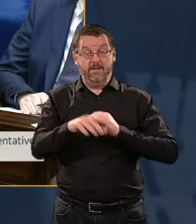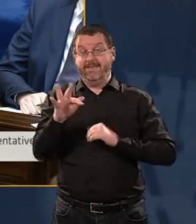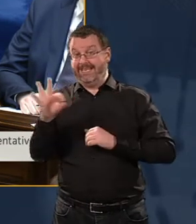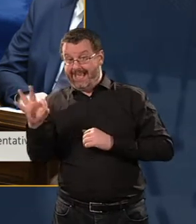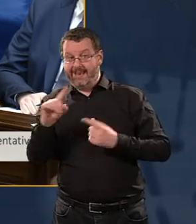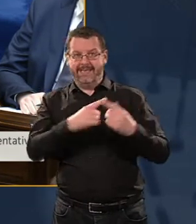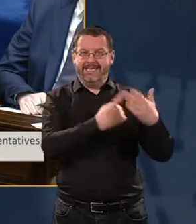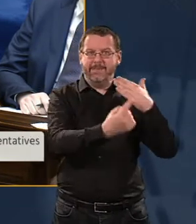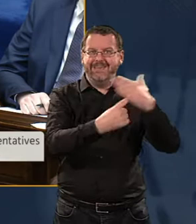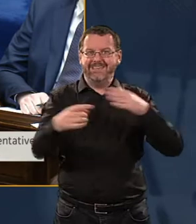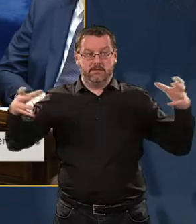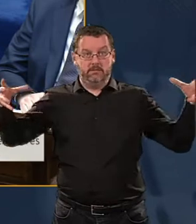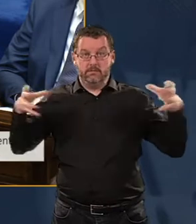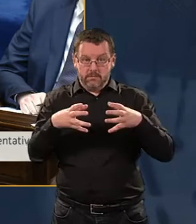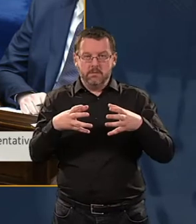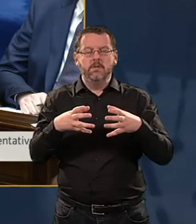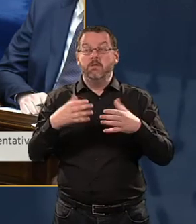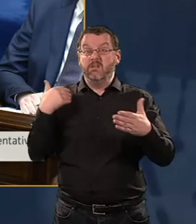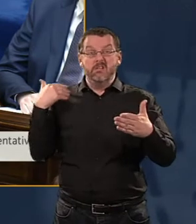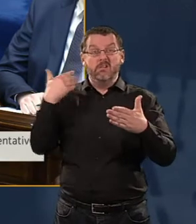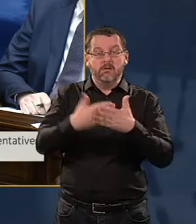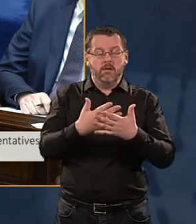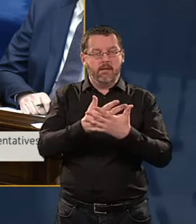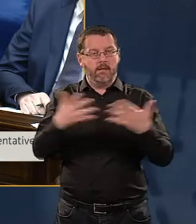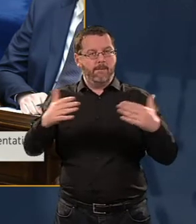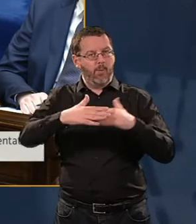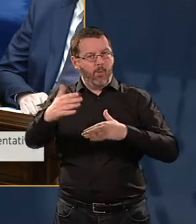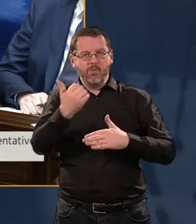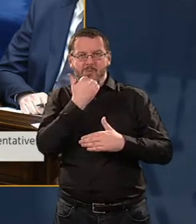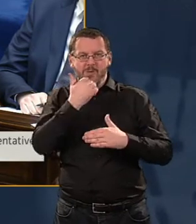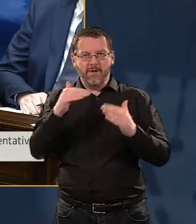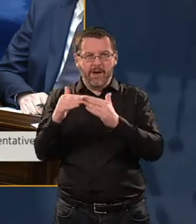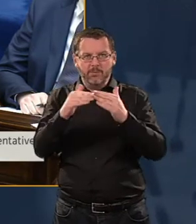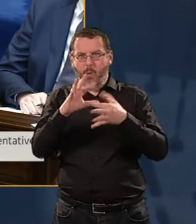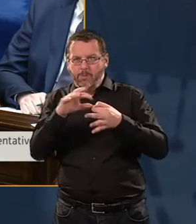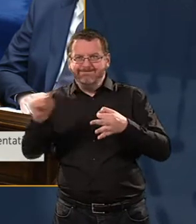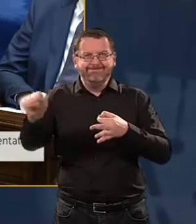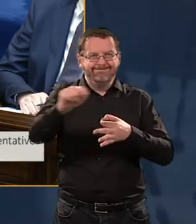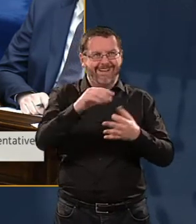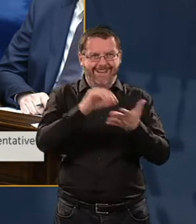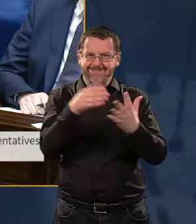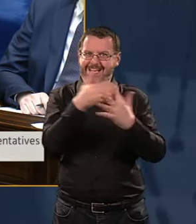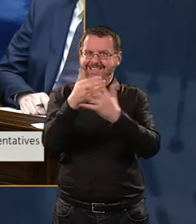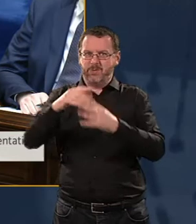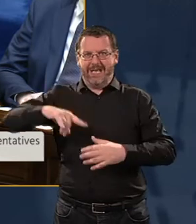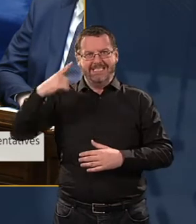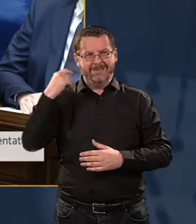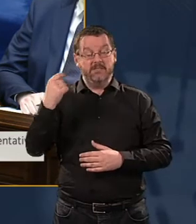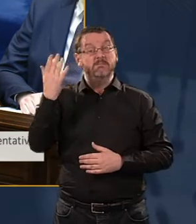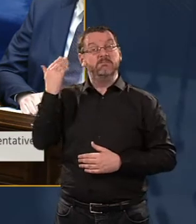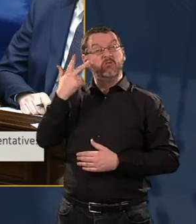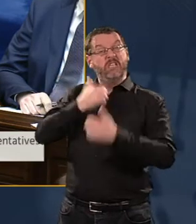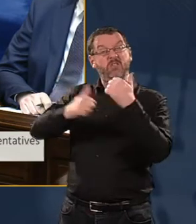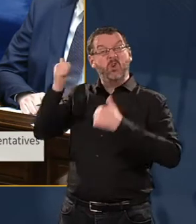we have seen a major increase in the number of homes that have access to high-speed broadband. It was about 50 per cent three years